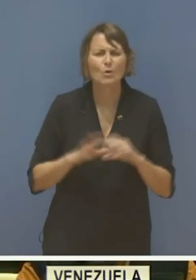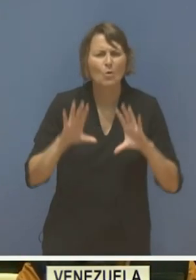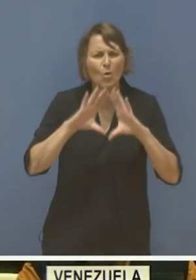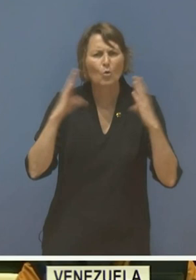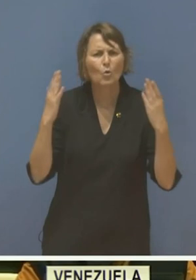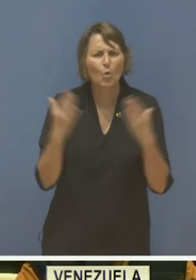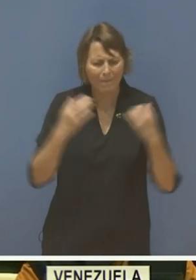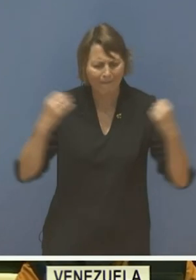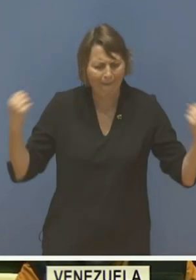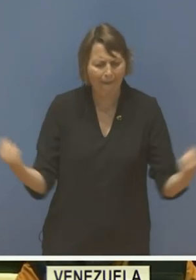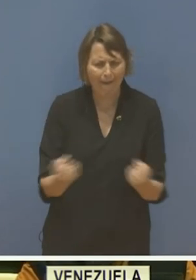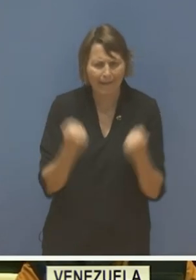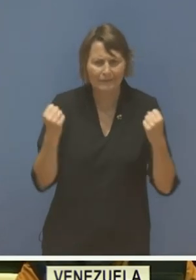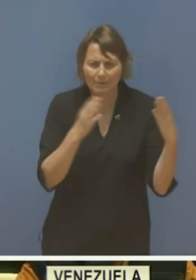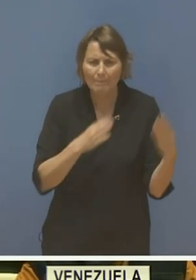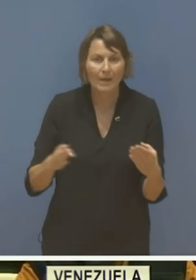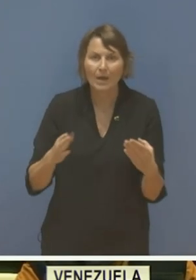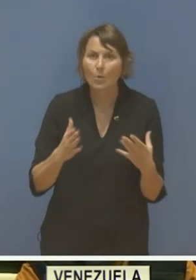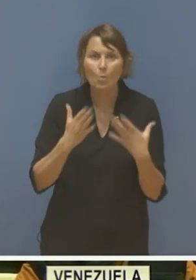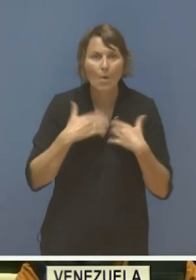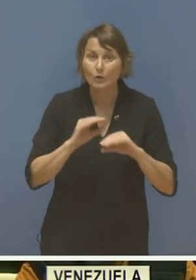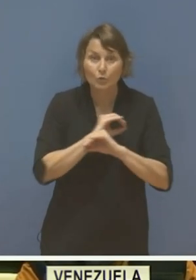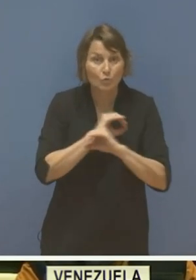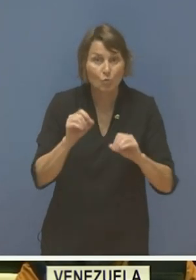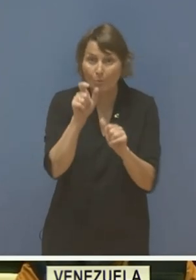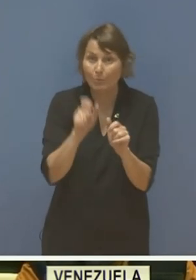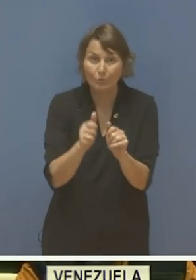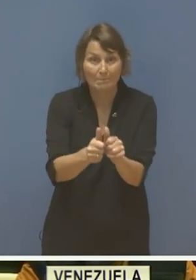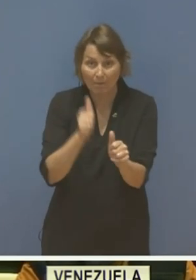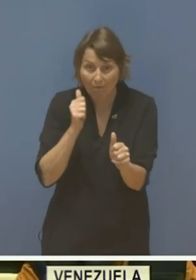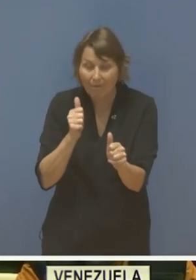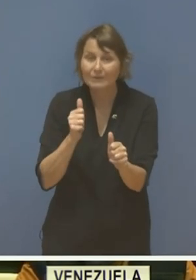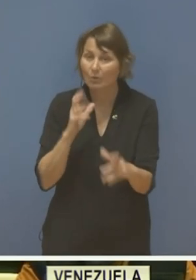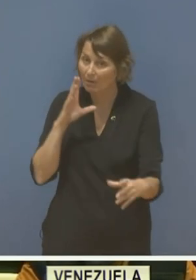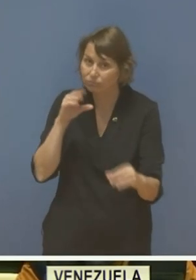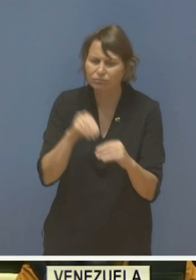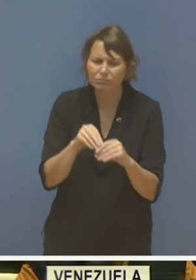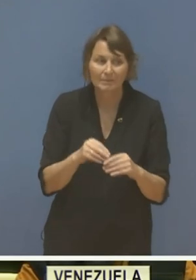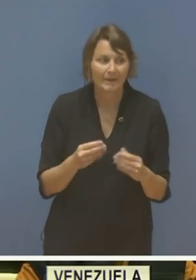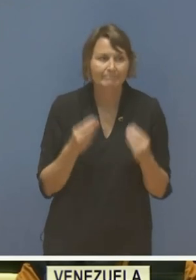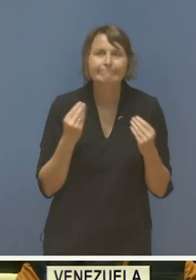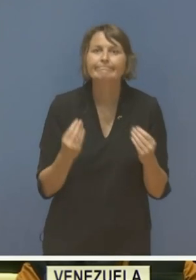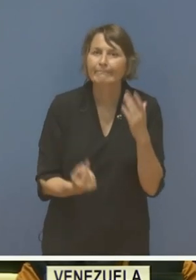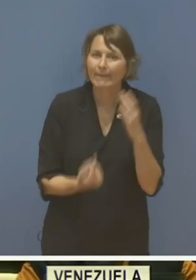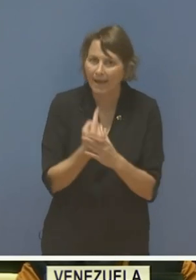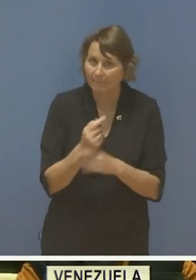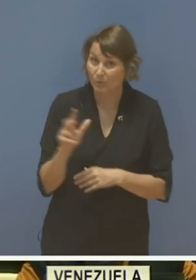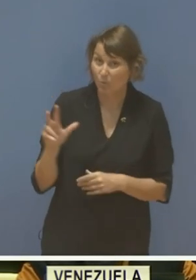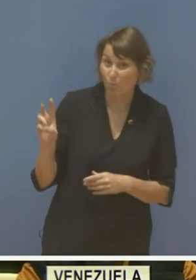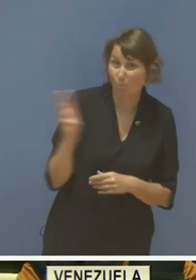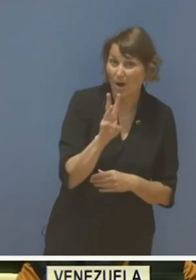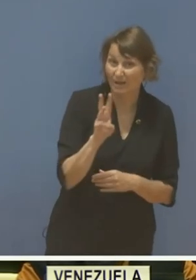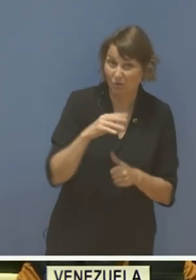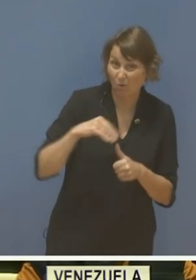and exclude no one and so on. How is it that the indigenous population of Western Armenia, which has been illegally occupied